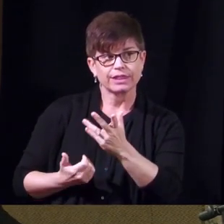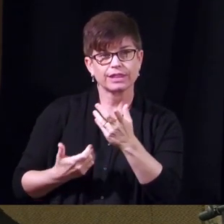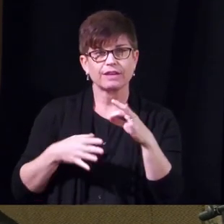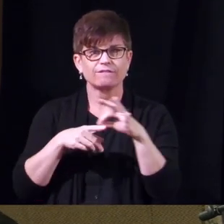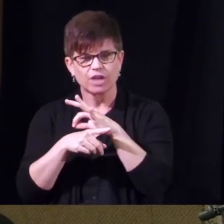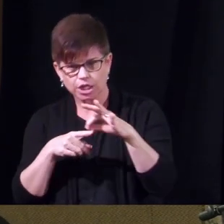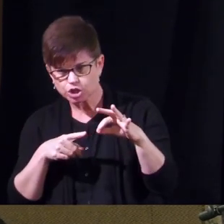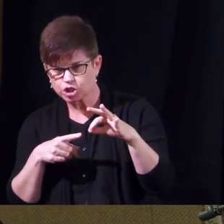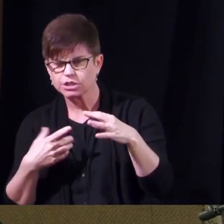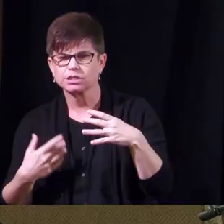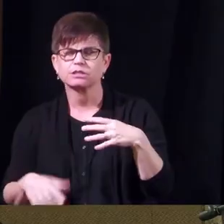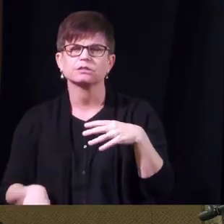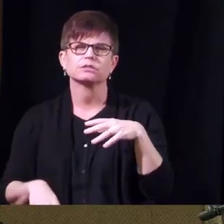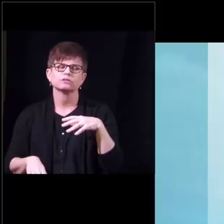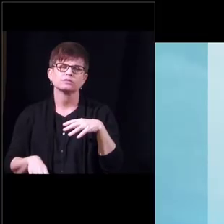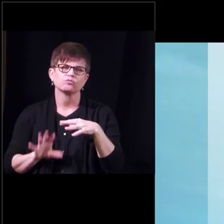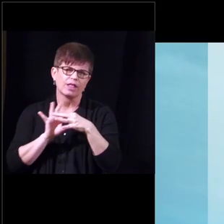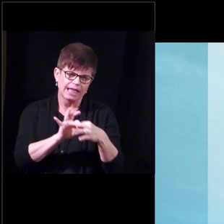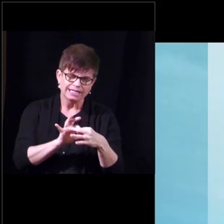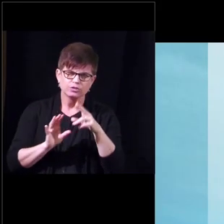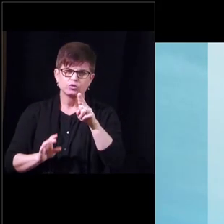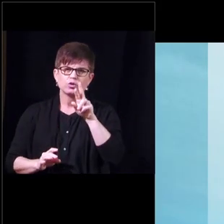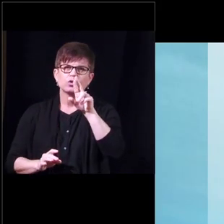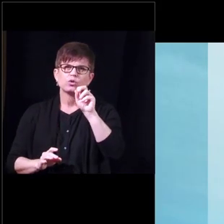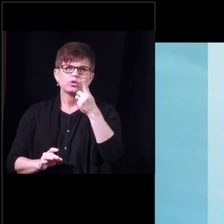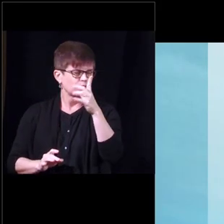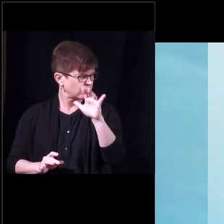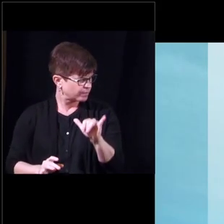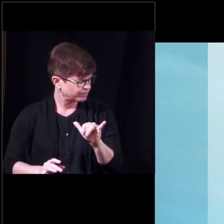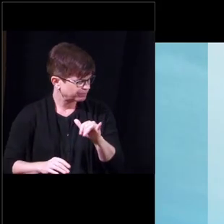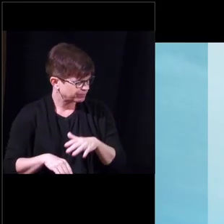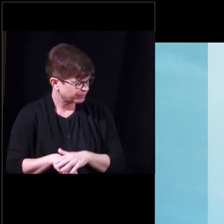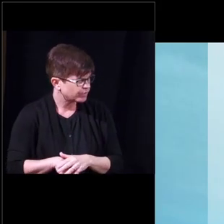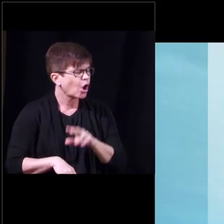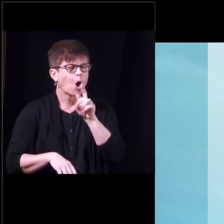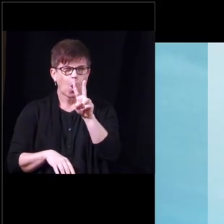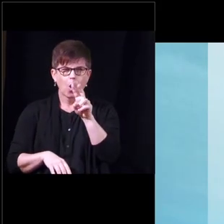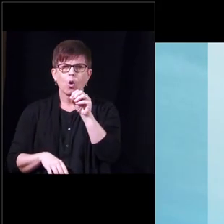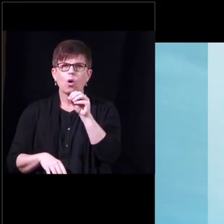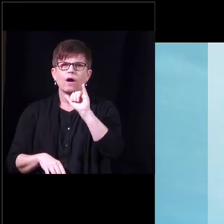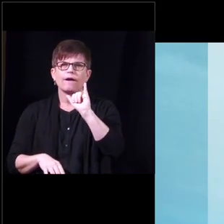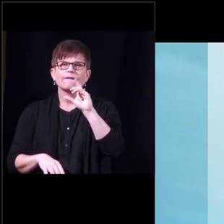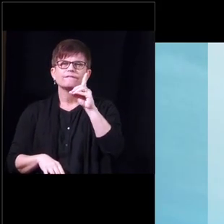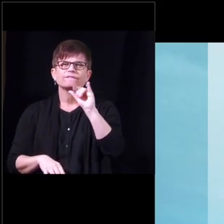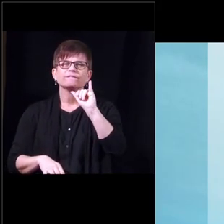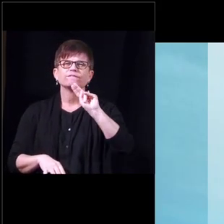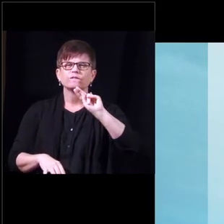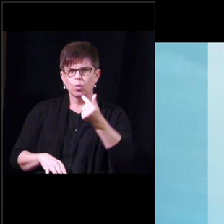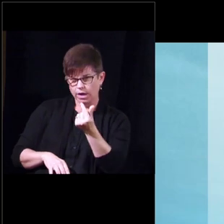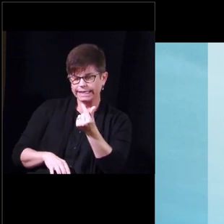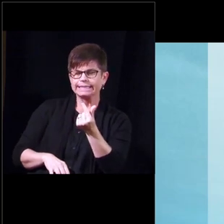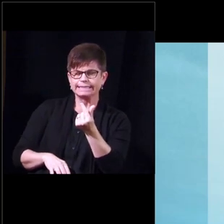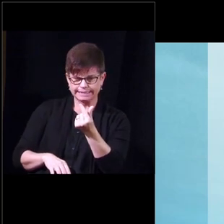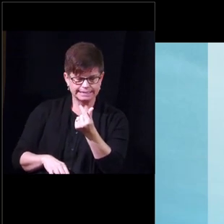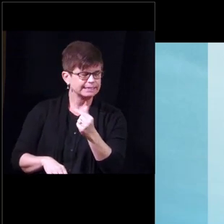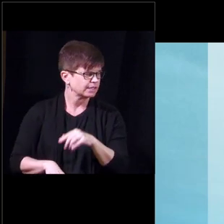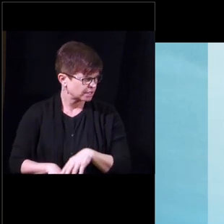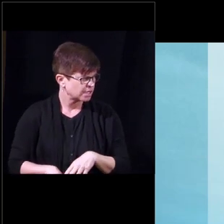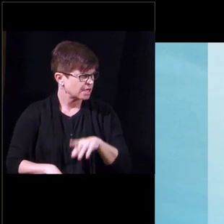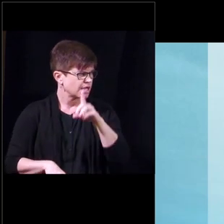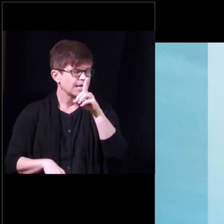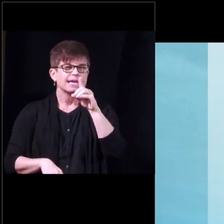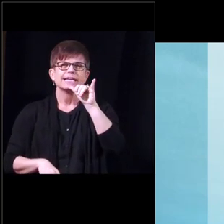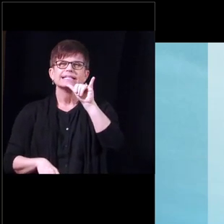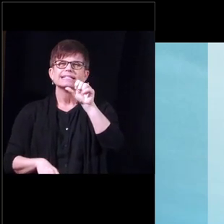and dysfunction so voiding dysfunction is sort of a broad uh term that we use uh it can